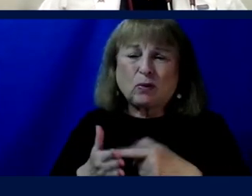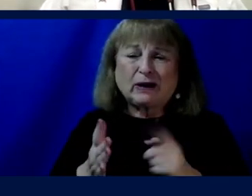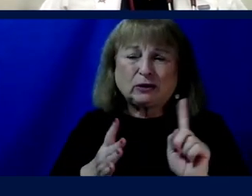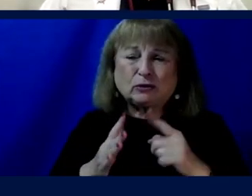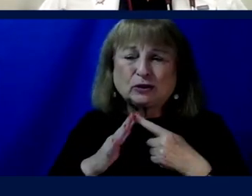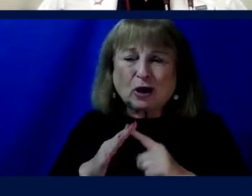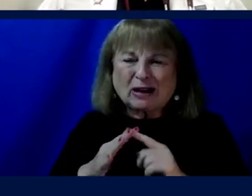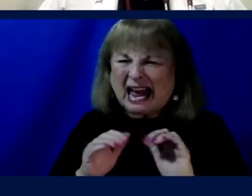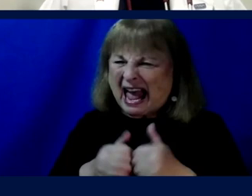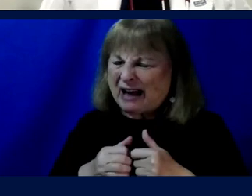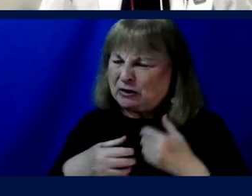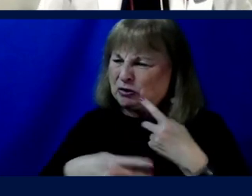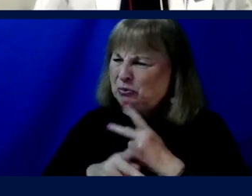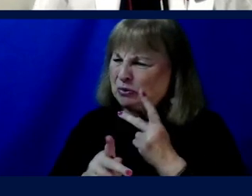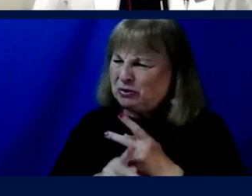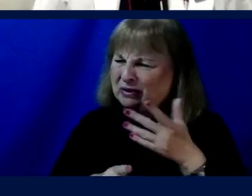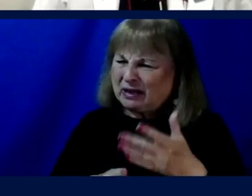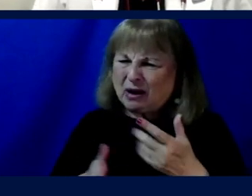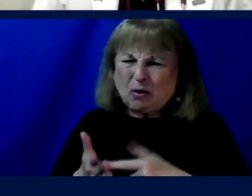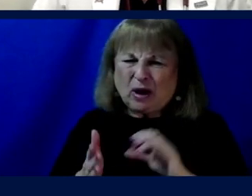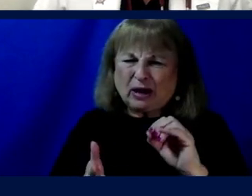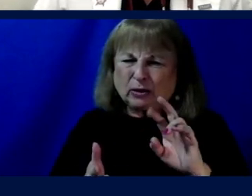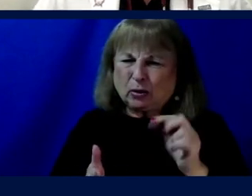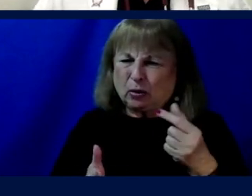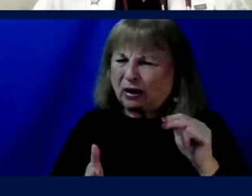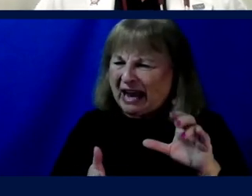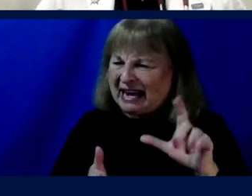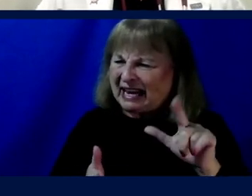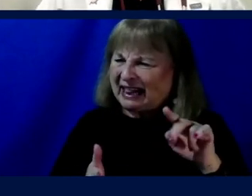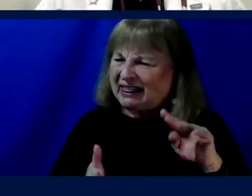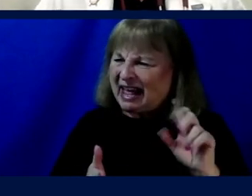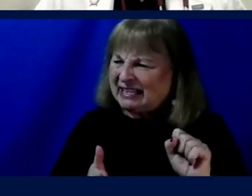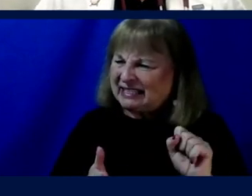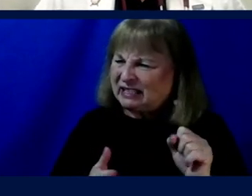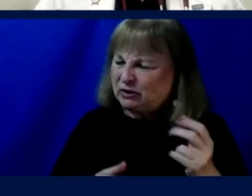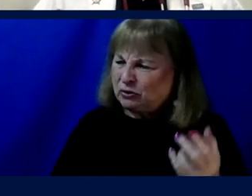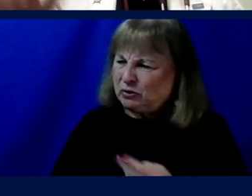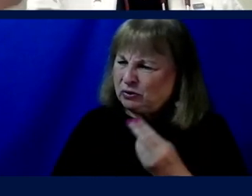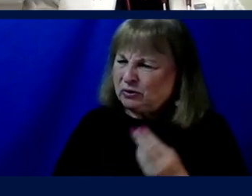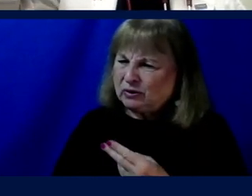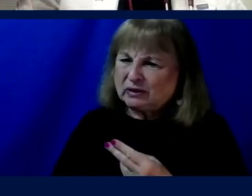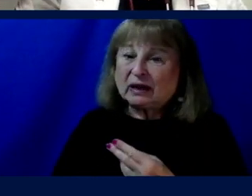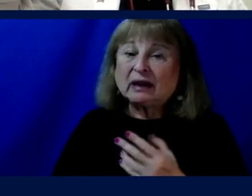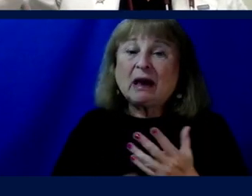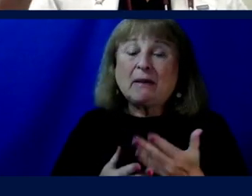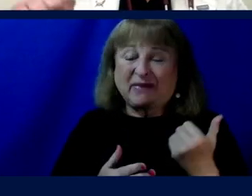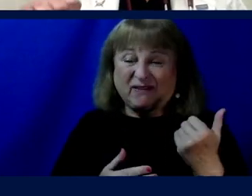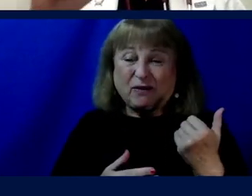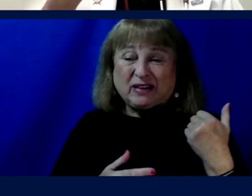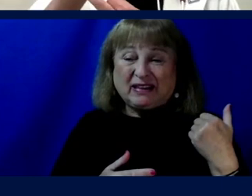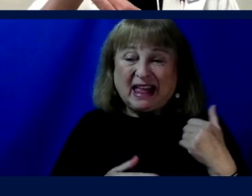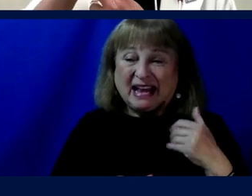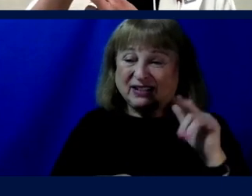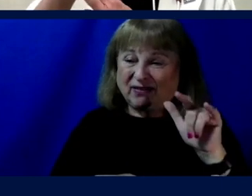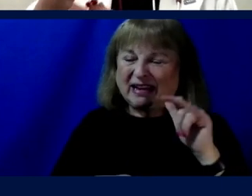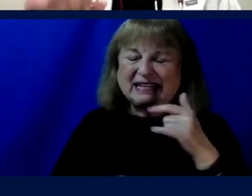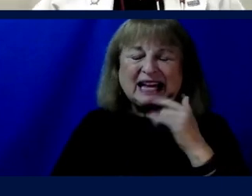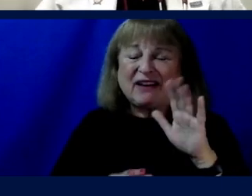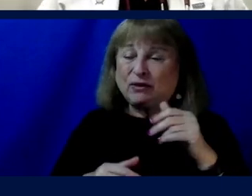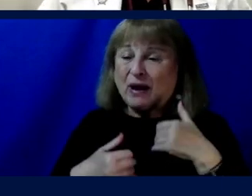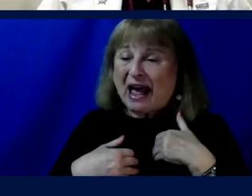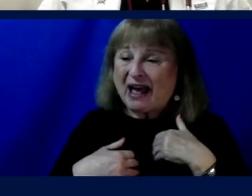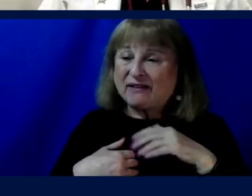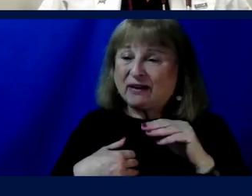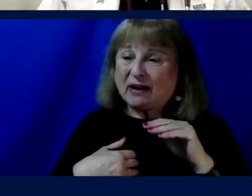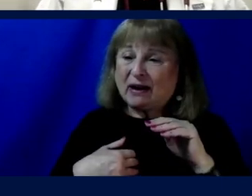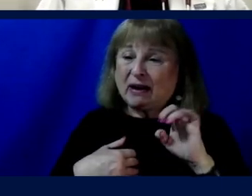How did you previously sense? What organic limbs did you have? Before the last ultra-active flight, I told everyone, if you have a median nerve, we will offer you